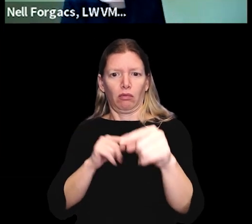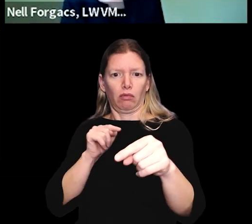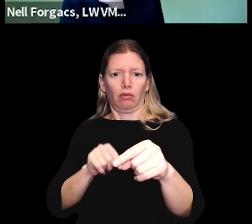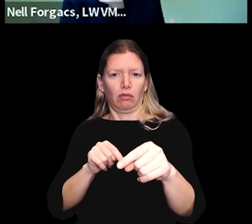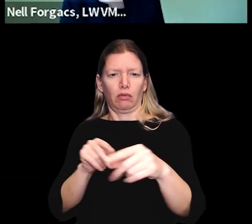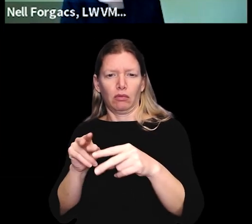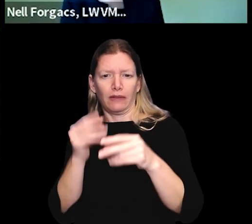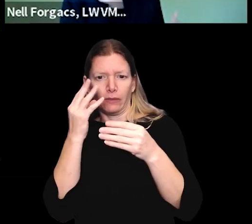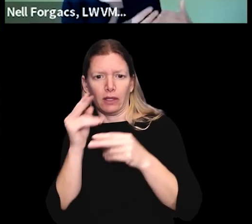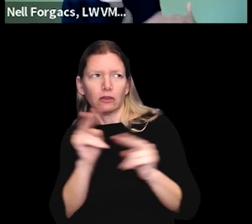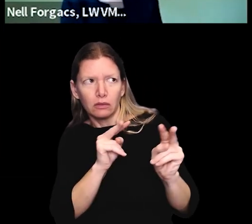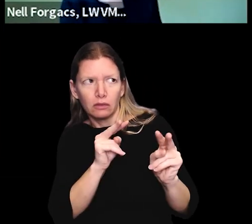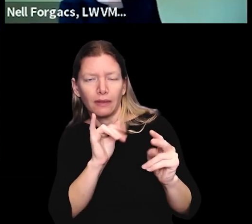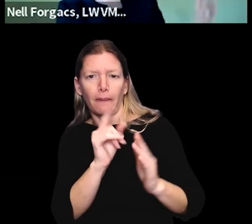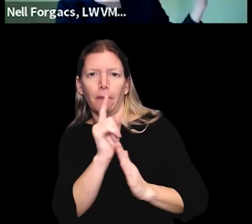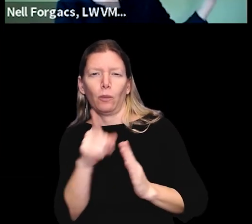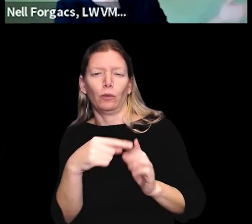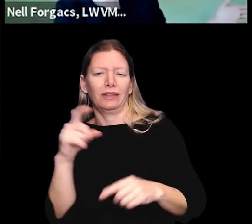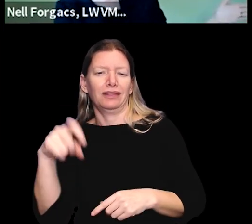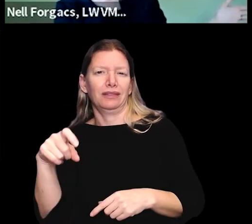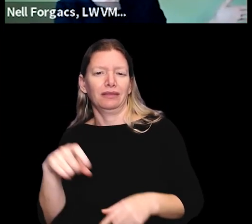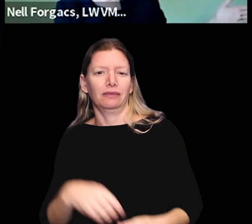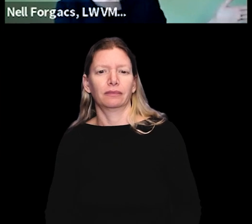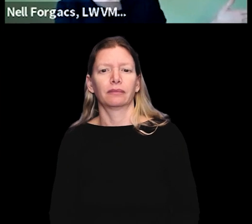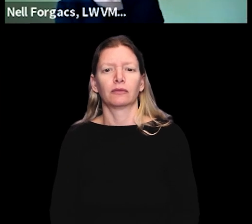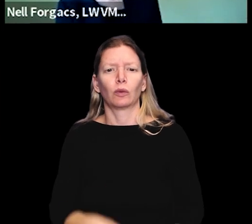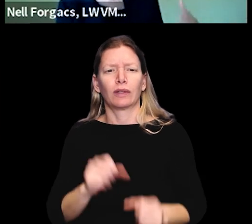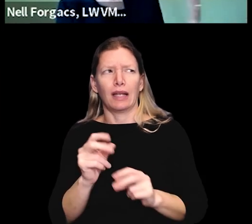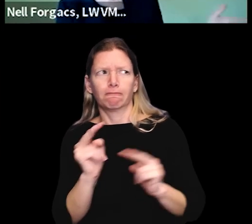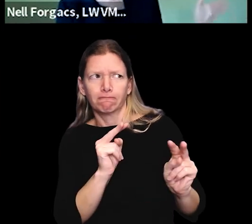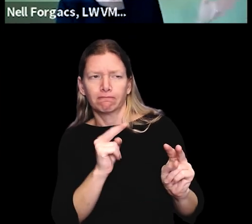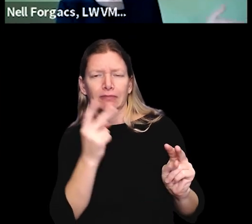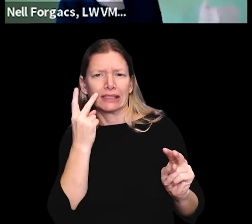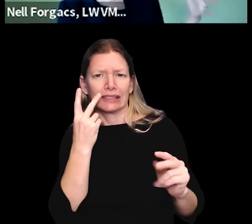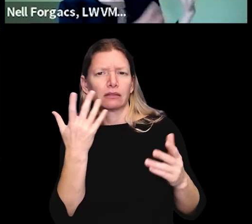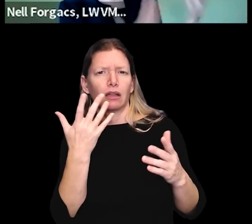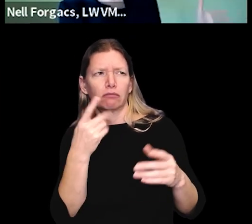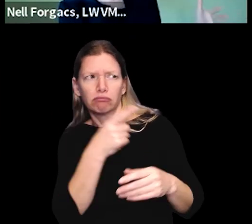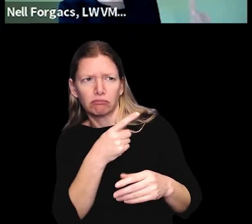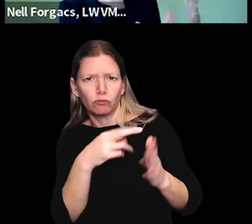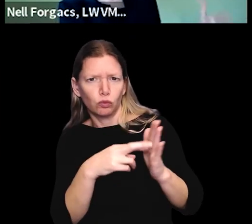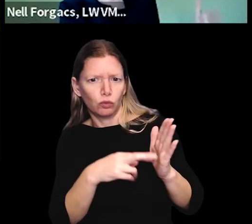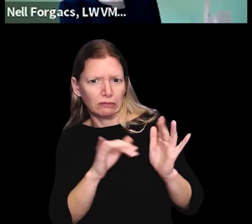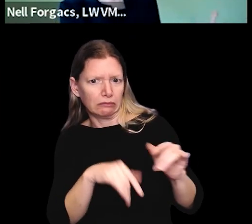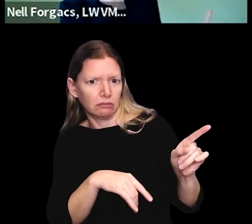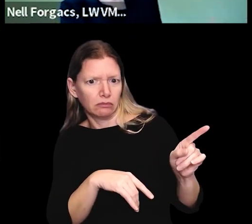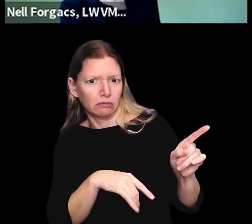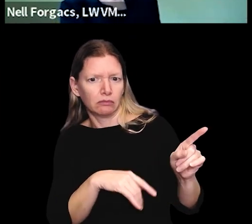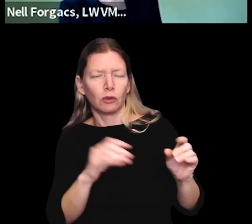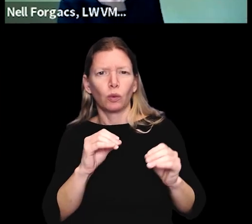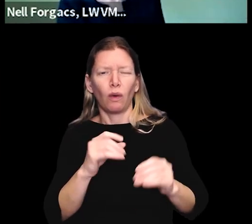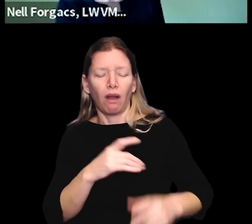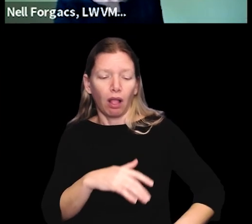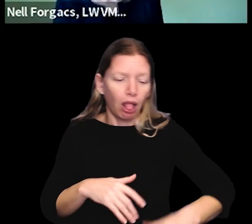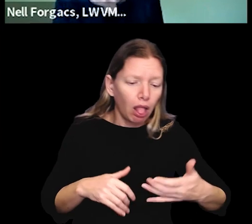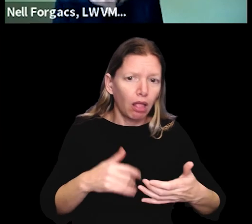with information in real time at the moment when it's needed, so that they can see and reference what the rules